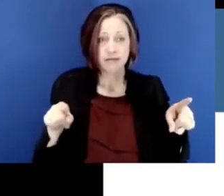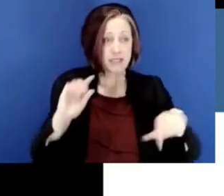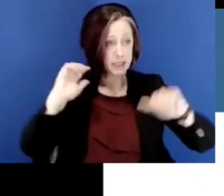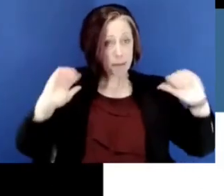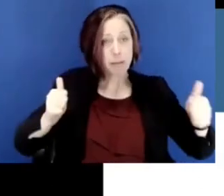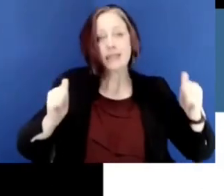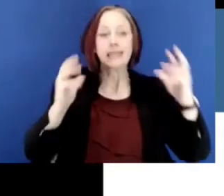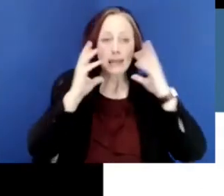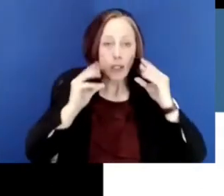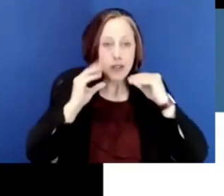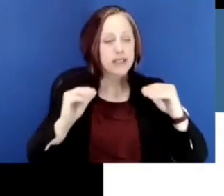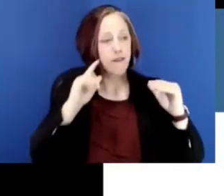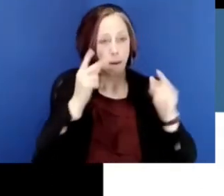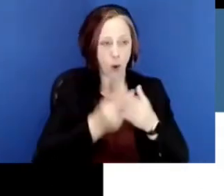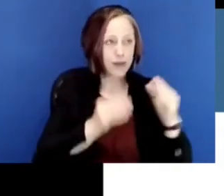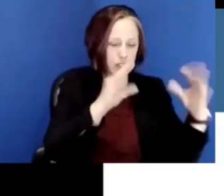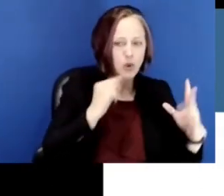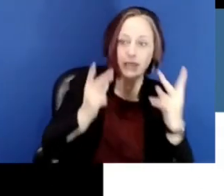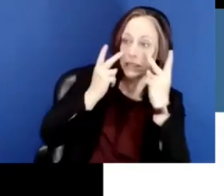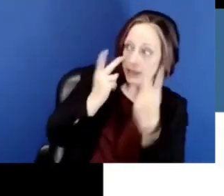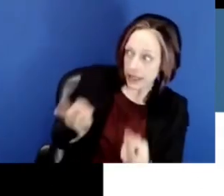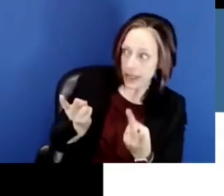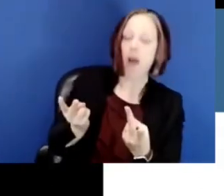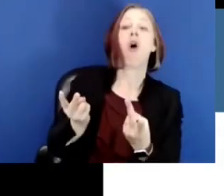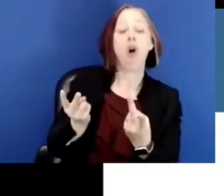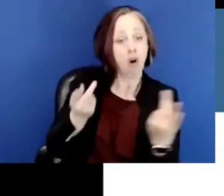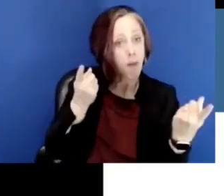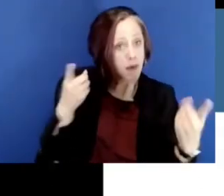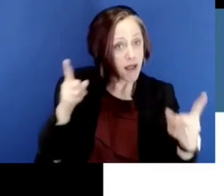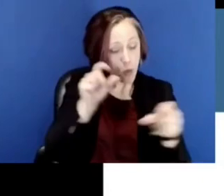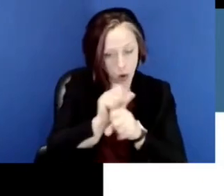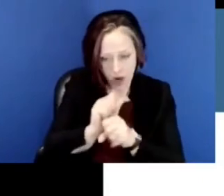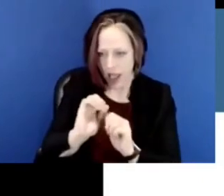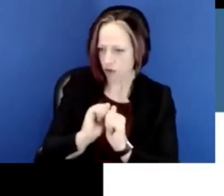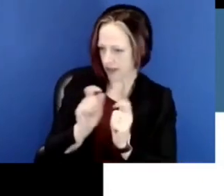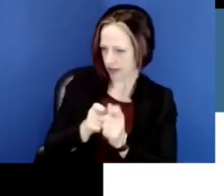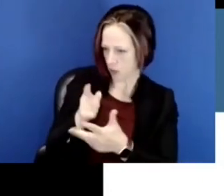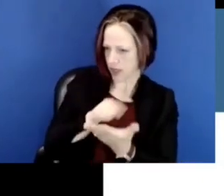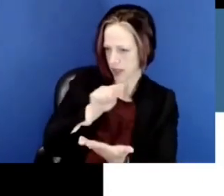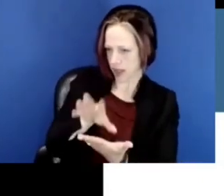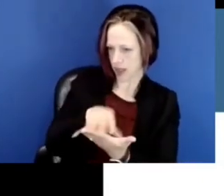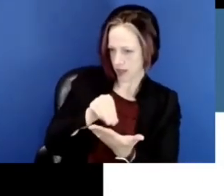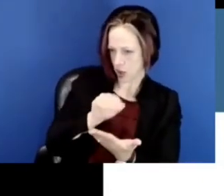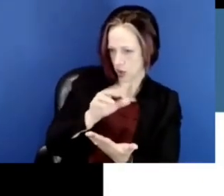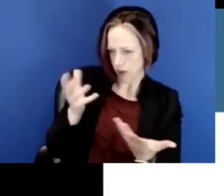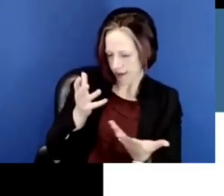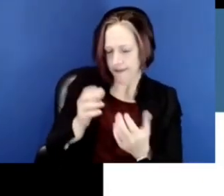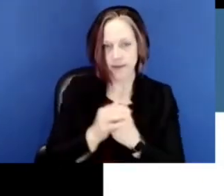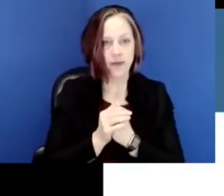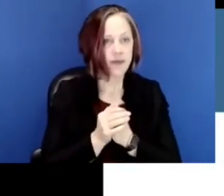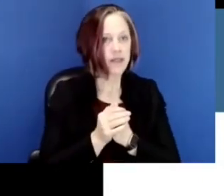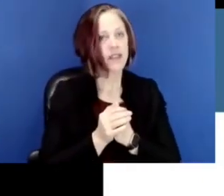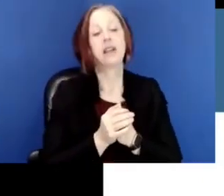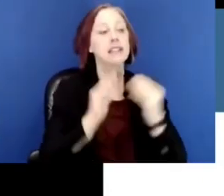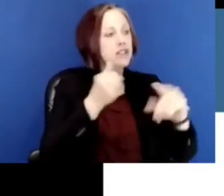create experiences for teachers where they can see in practice what it is that they are seeking to